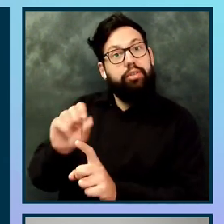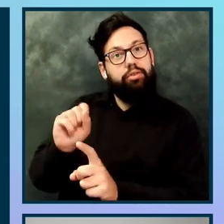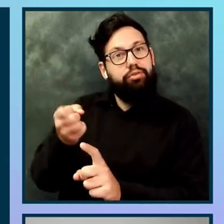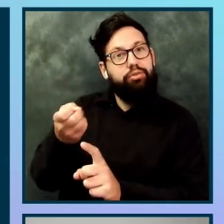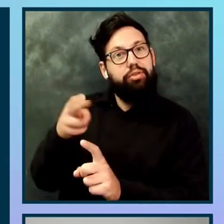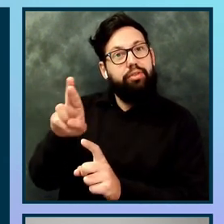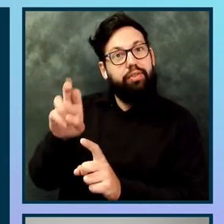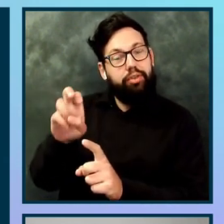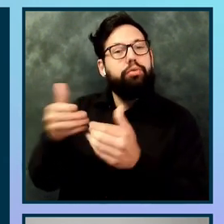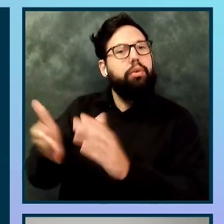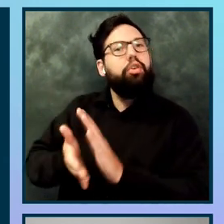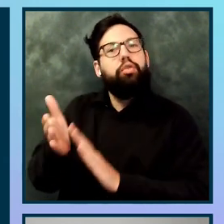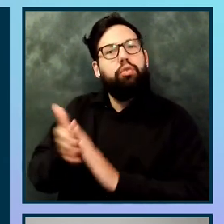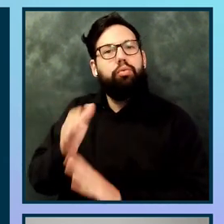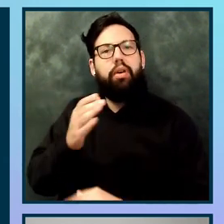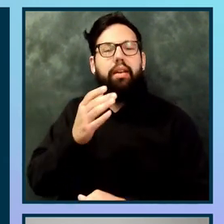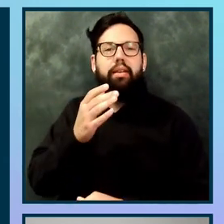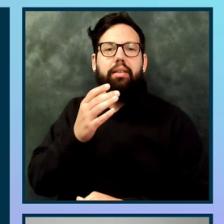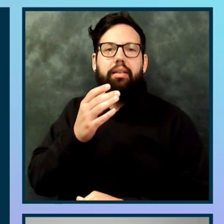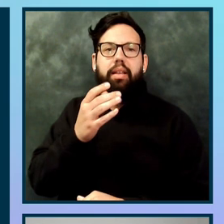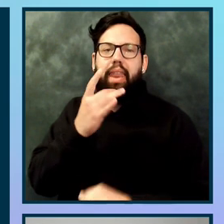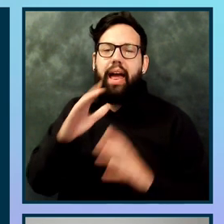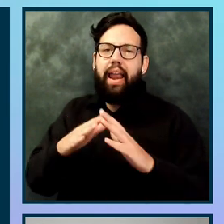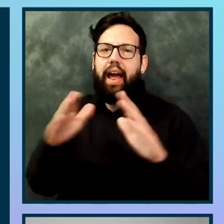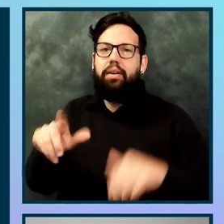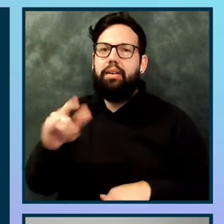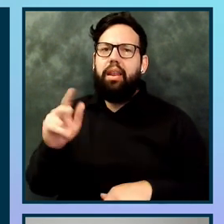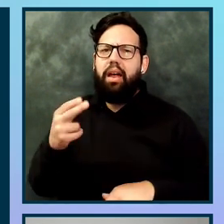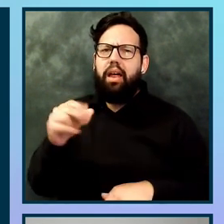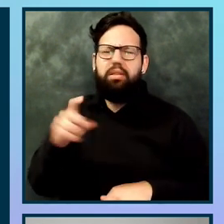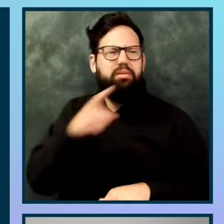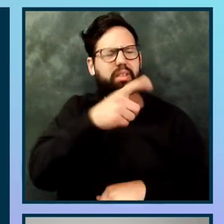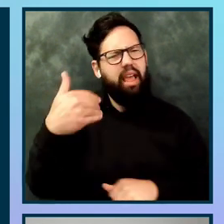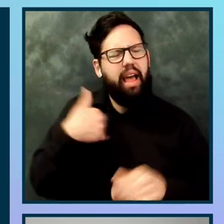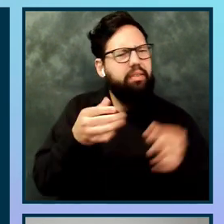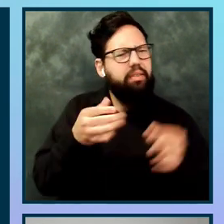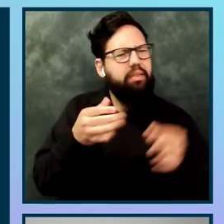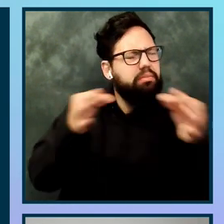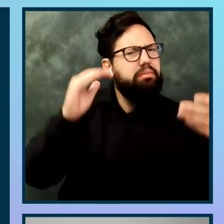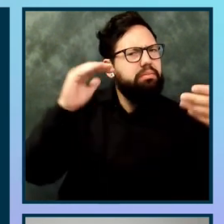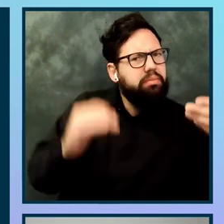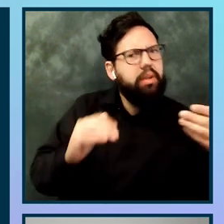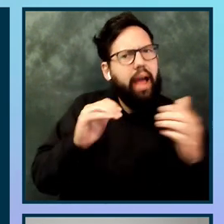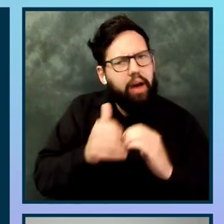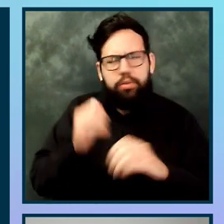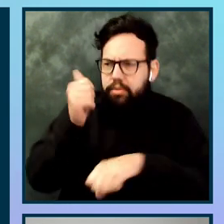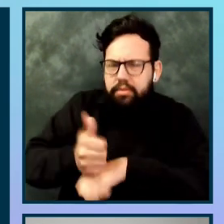that Lighthouse or Google put together, it is very clear on how to do it. So it's very easy to put together a server.